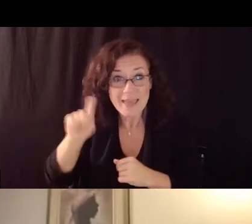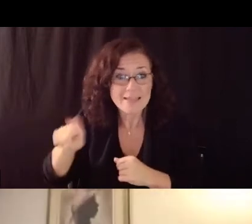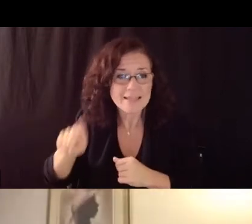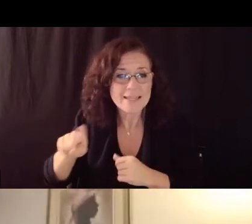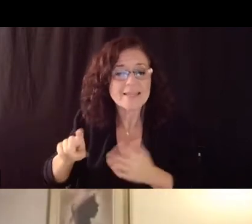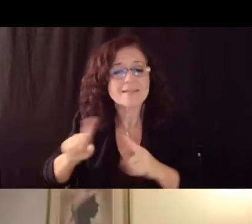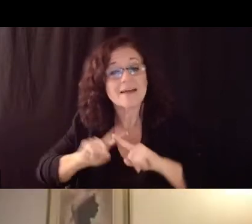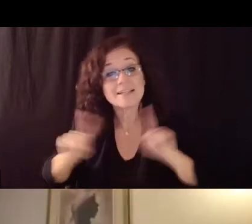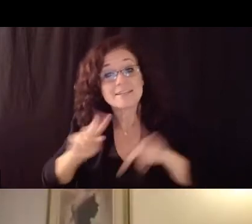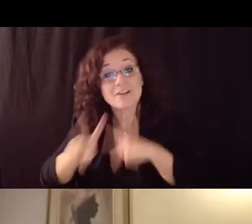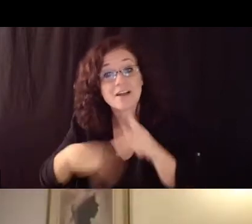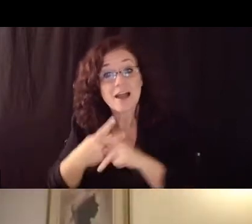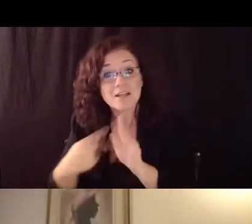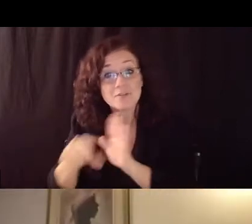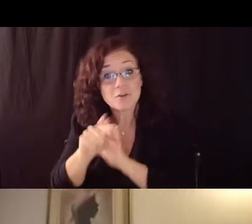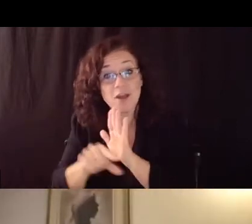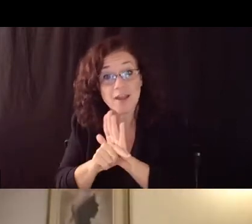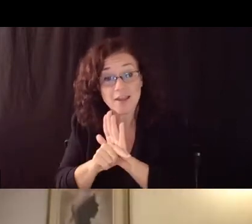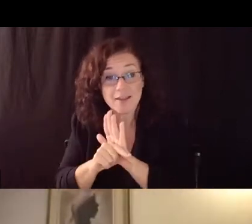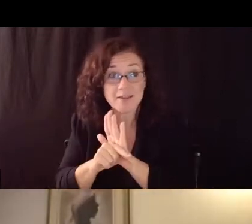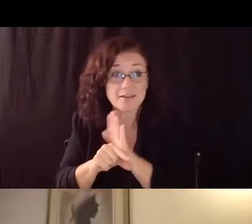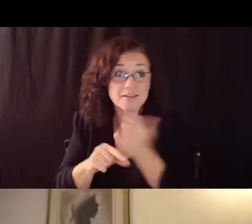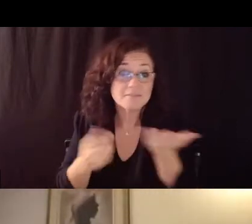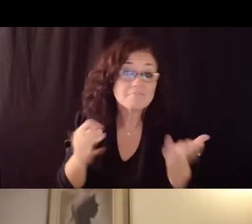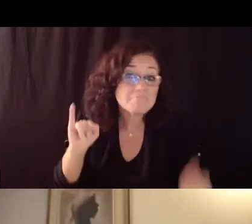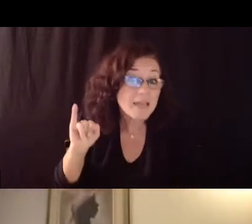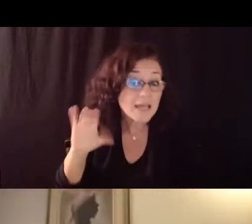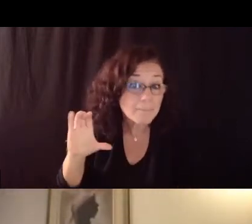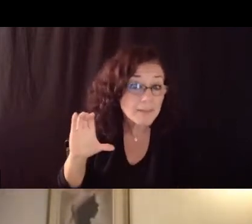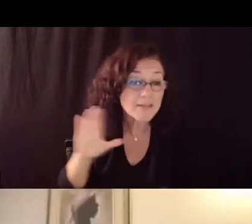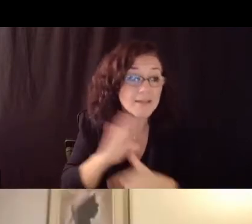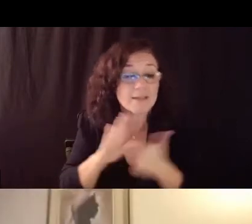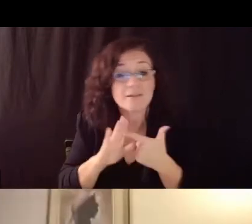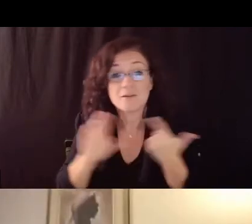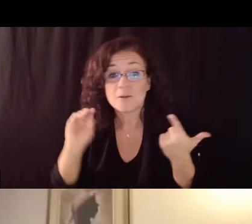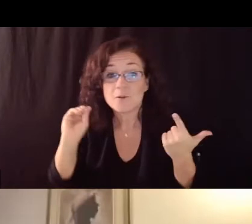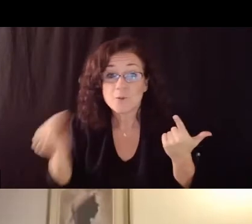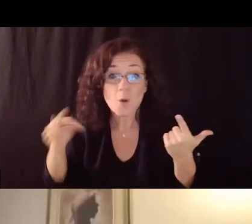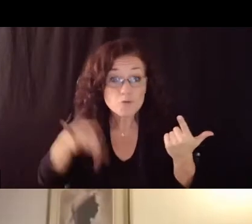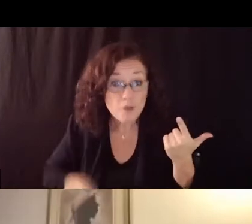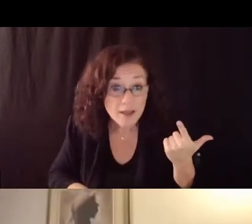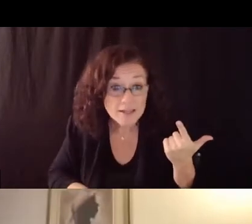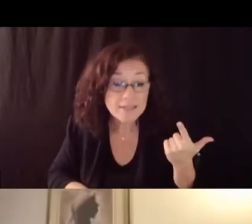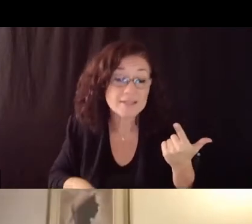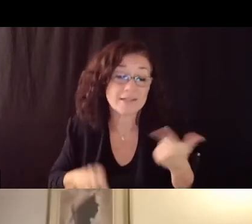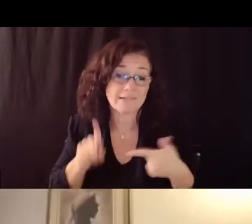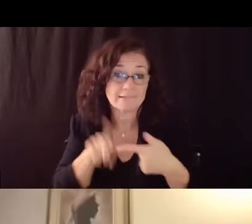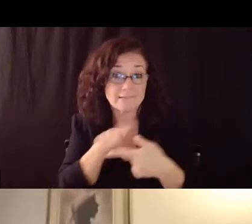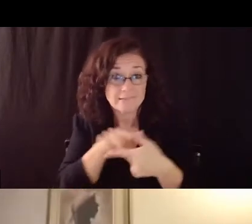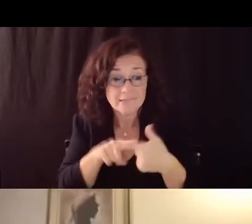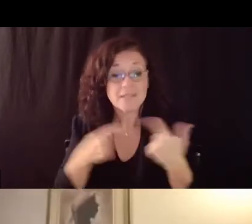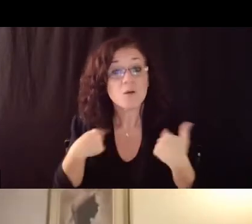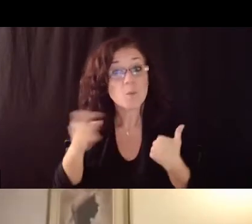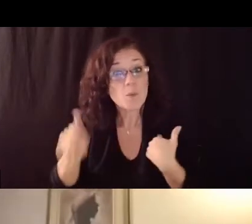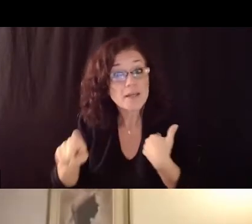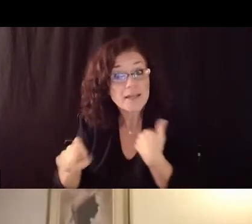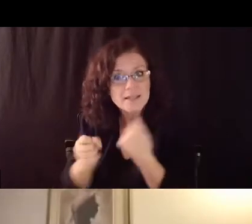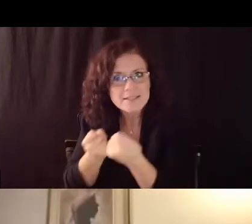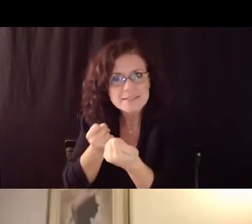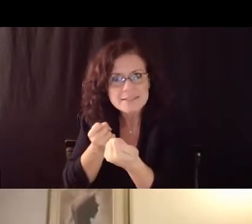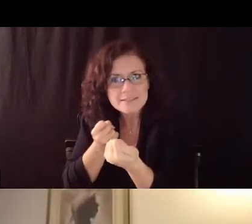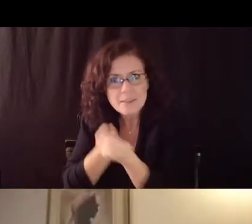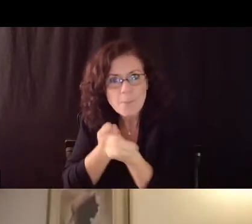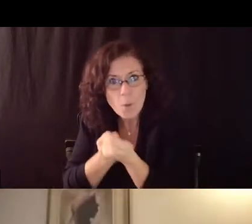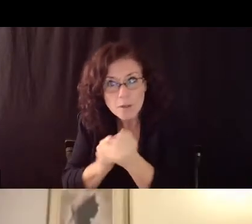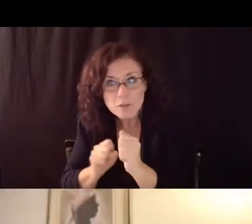of a mark on a report card in the form of an incomplete or no credit we would want lots of support to come to that